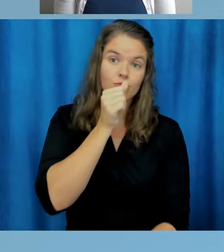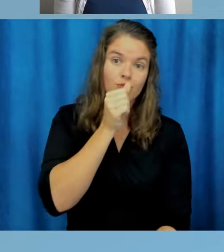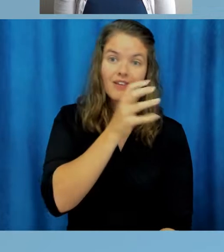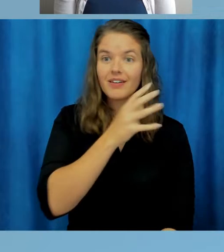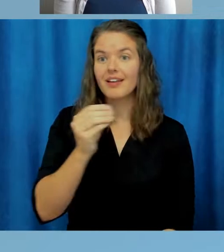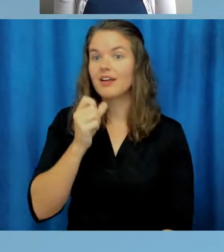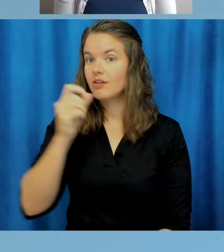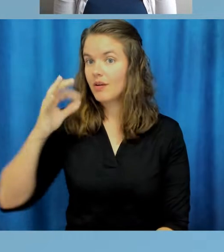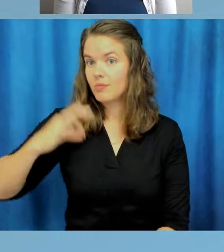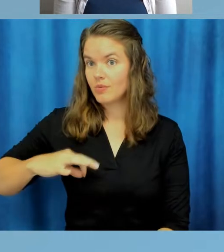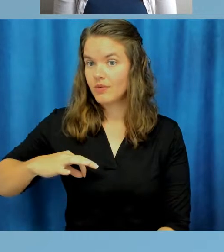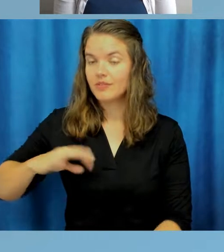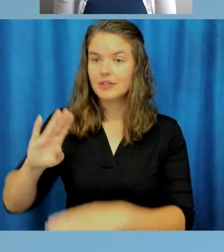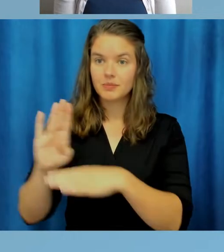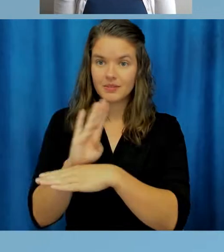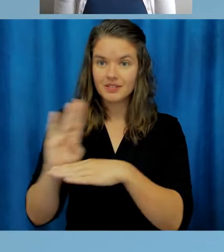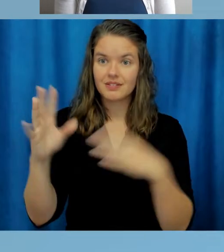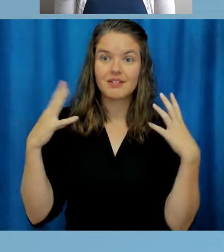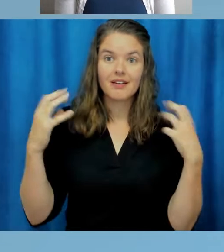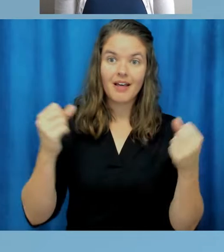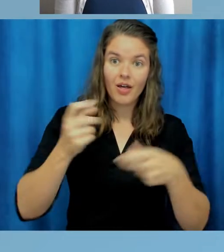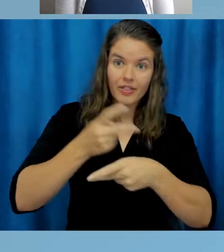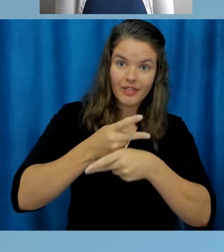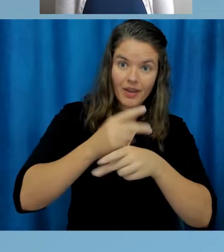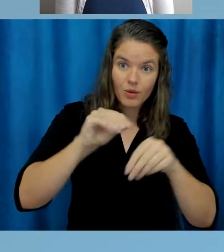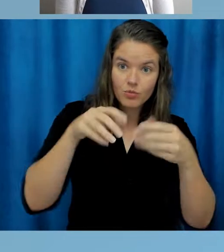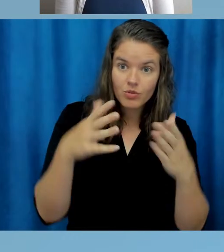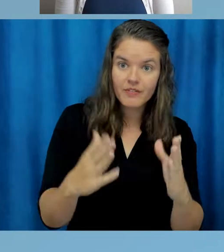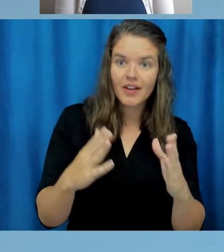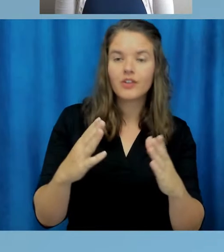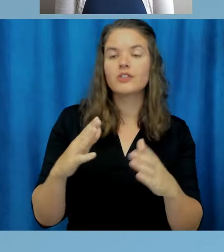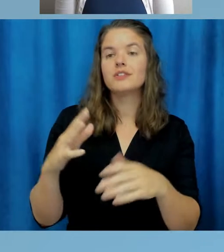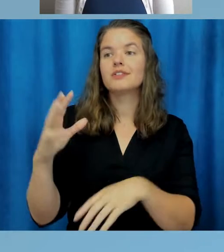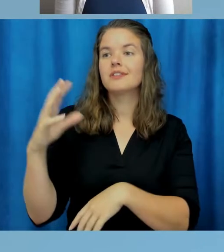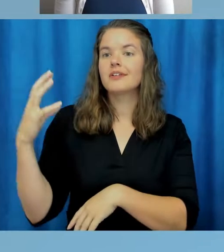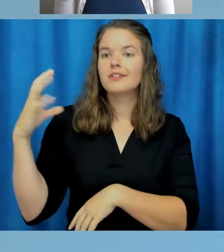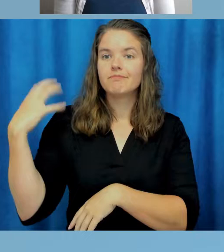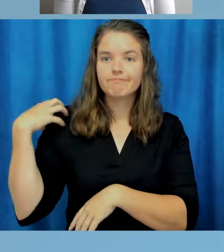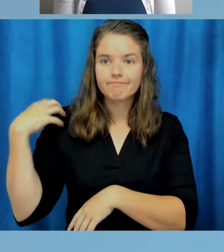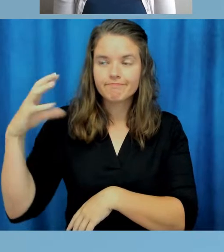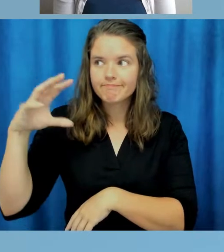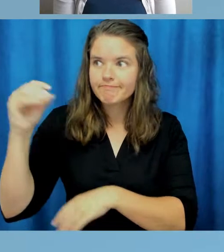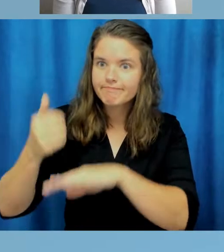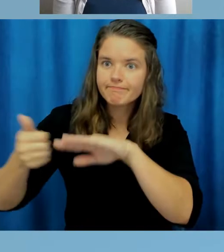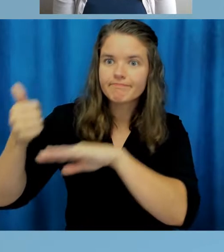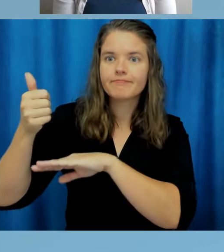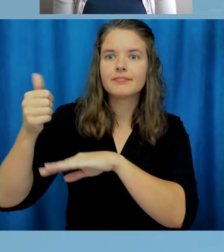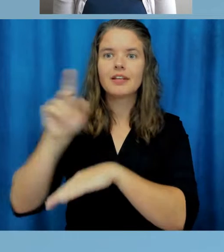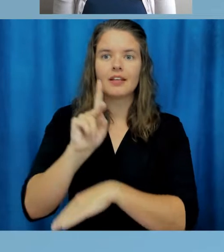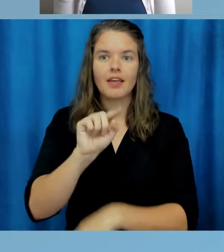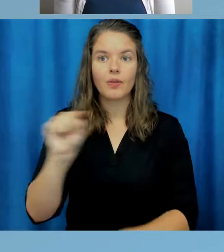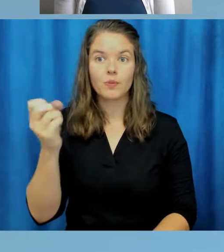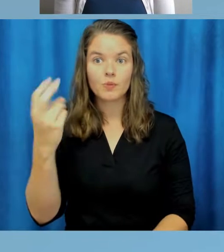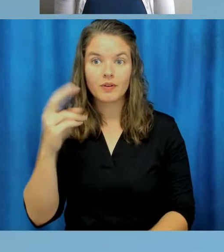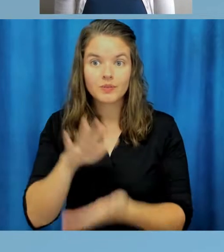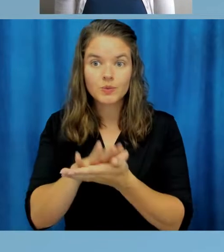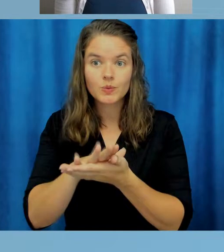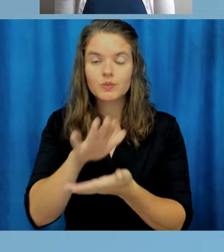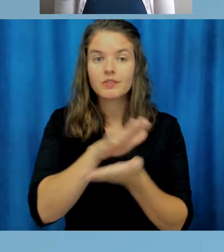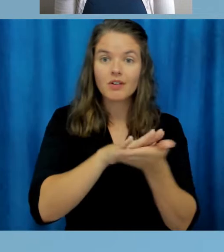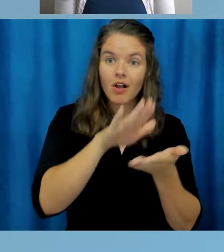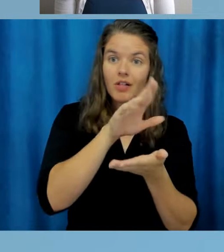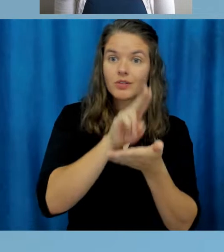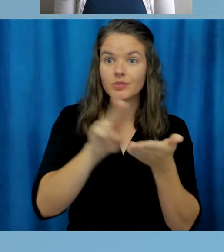private and non-profit businesses, health care providers, employers, K-12 schools, colleges and